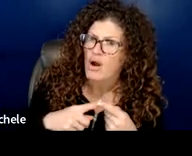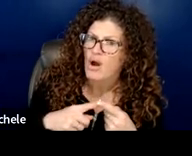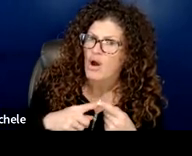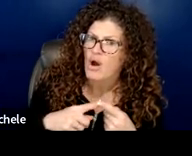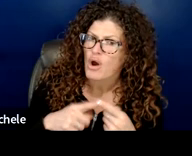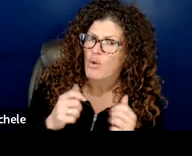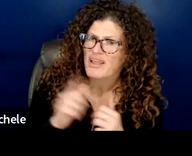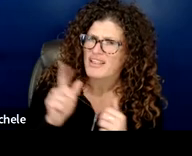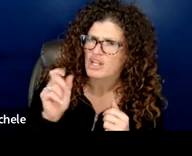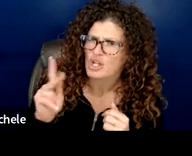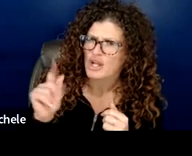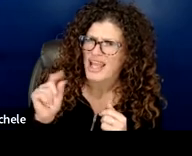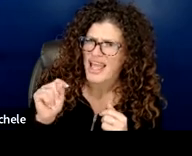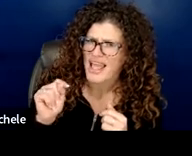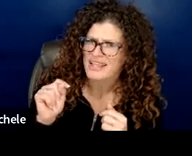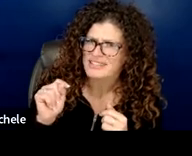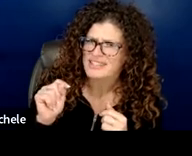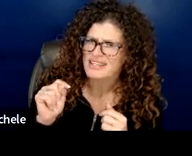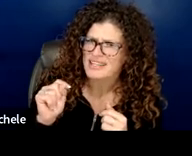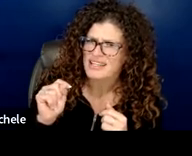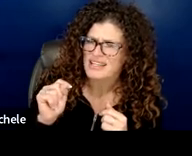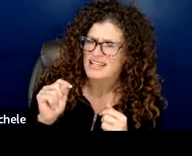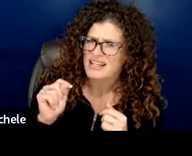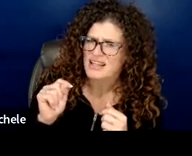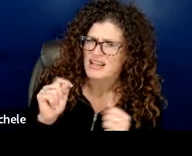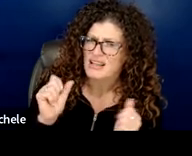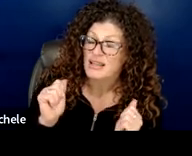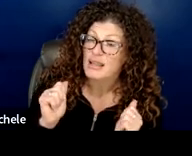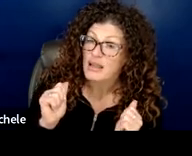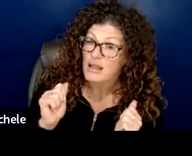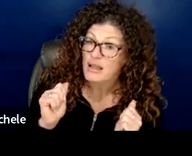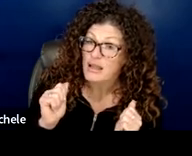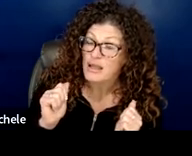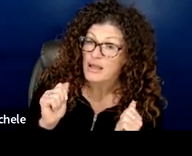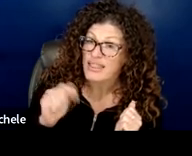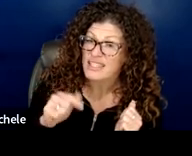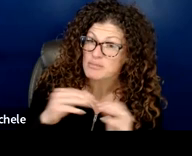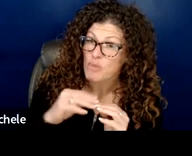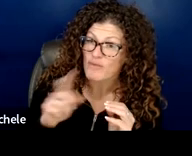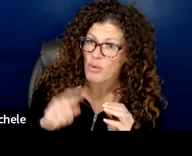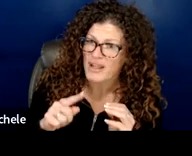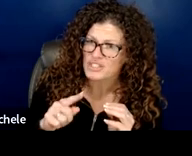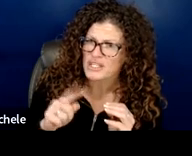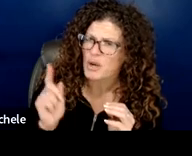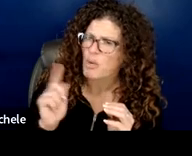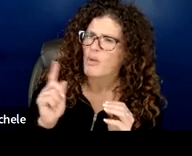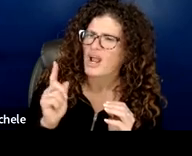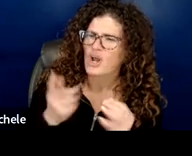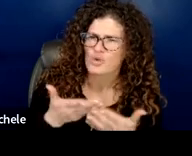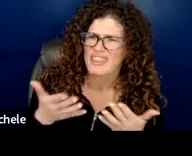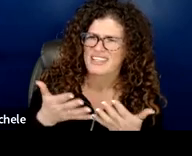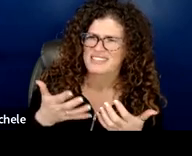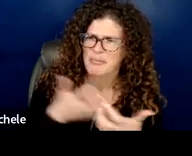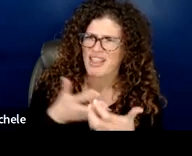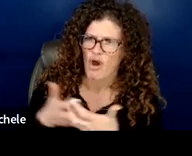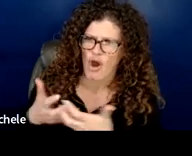and certain language but so my question so this is more of a question trying to get to understand where things belong in right so in the